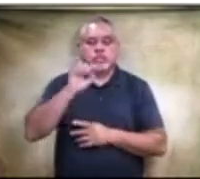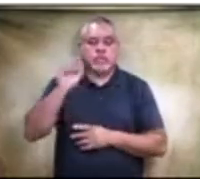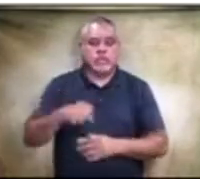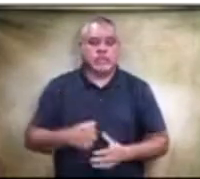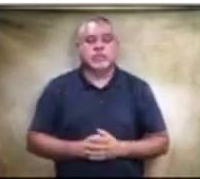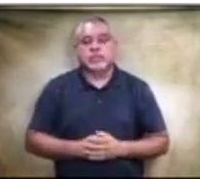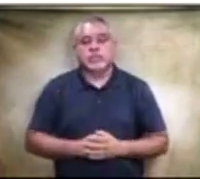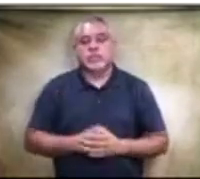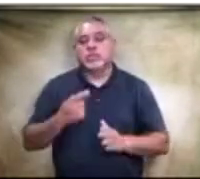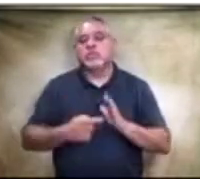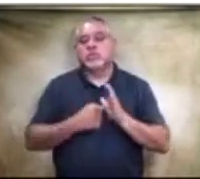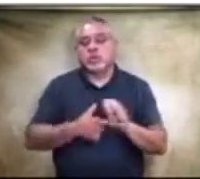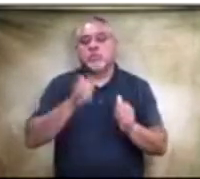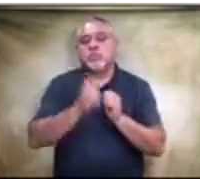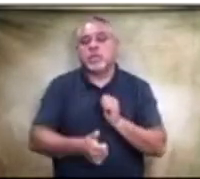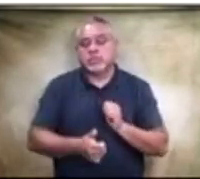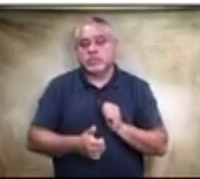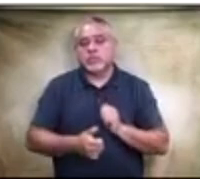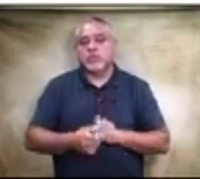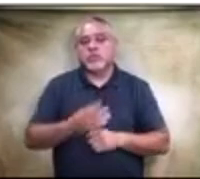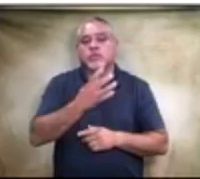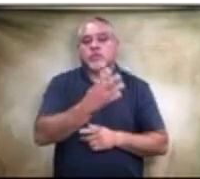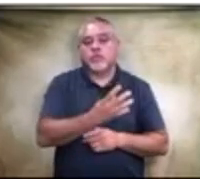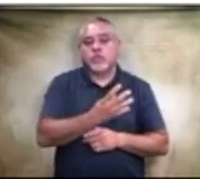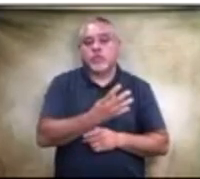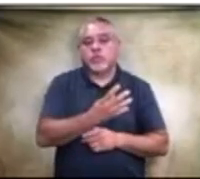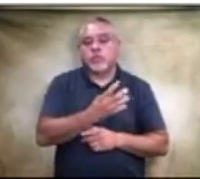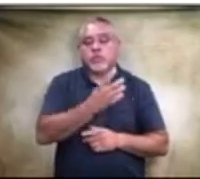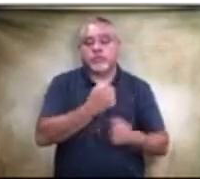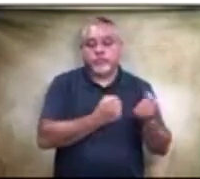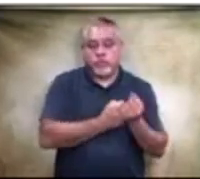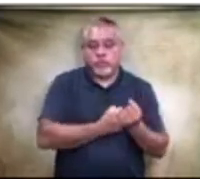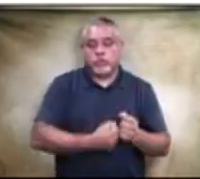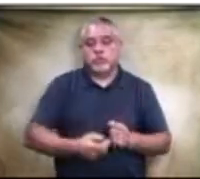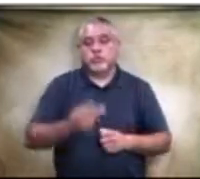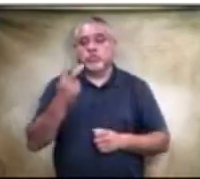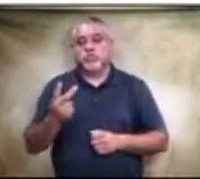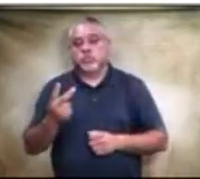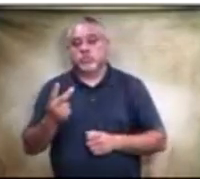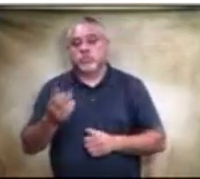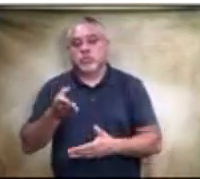show that it passes 4-4 and 2 against.